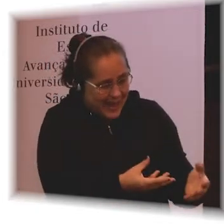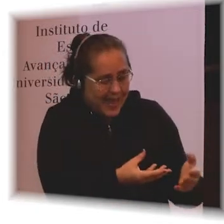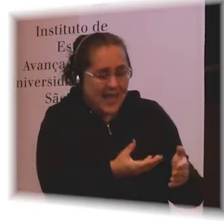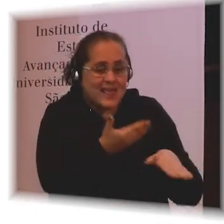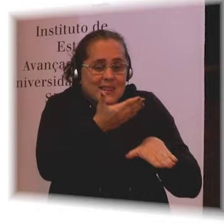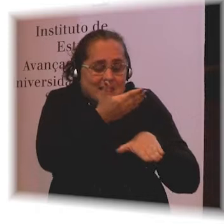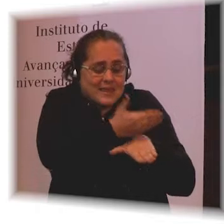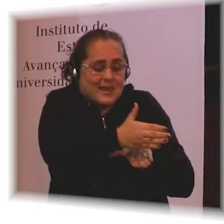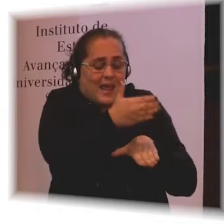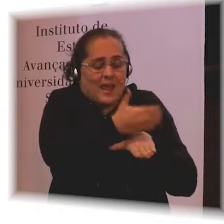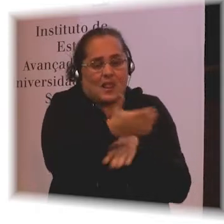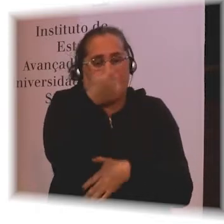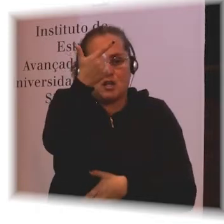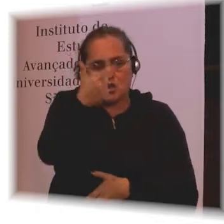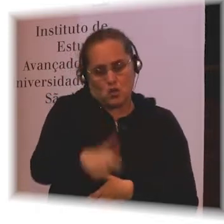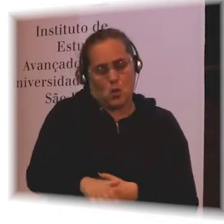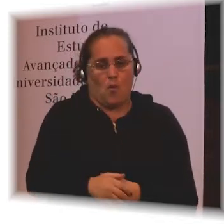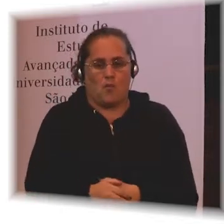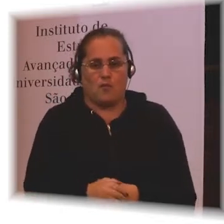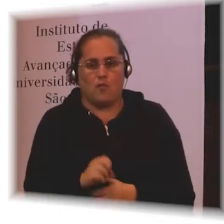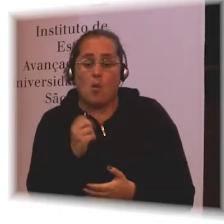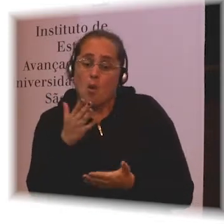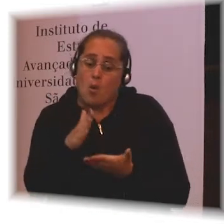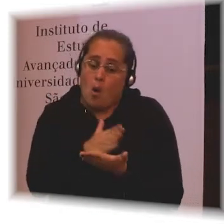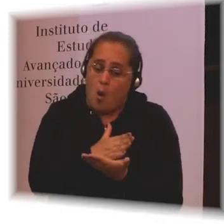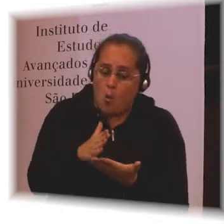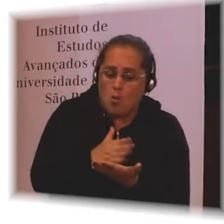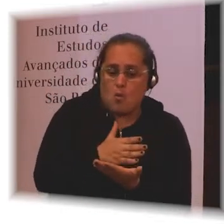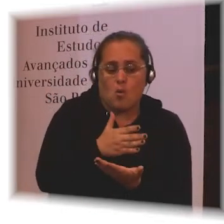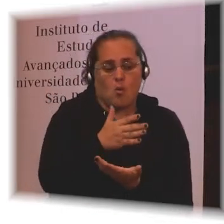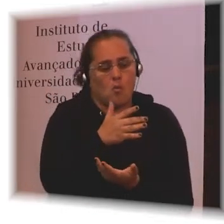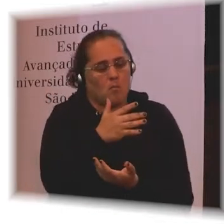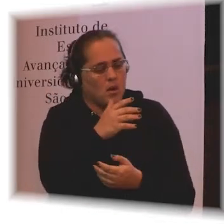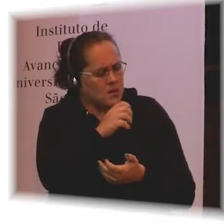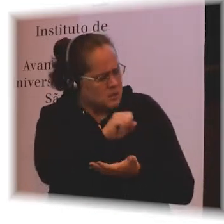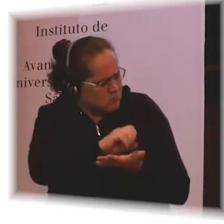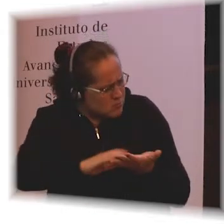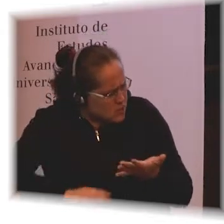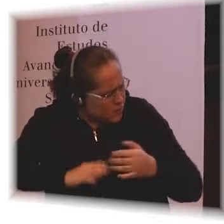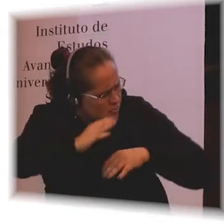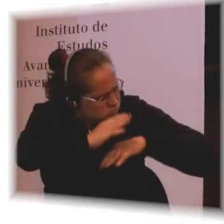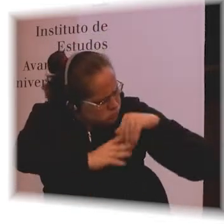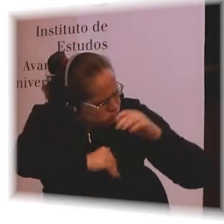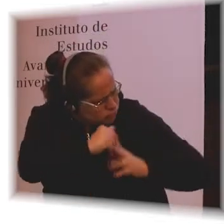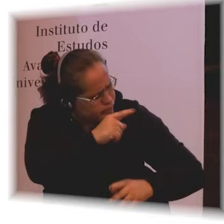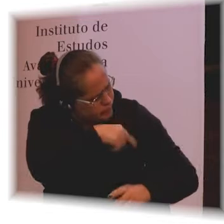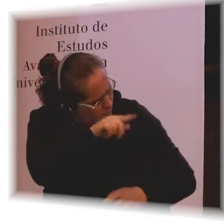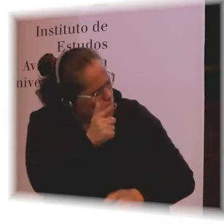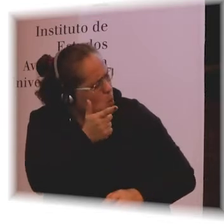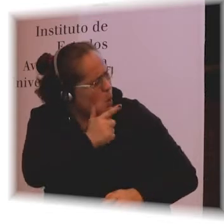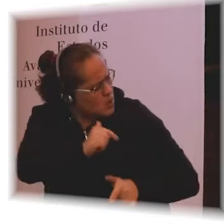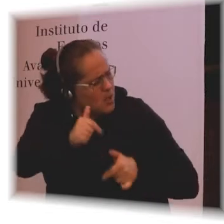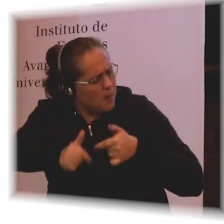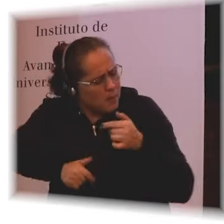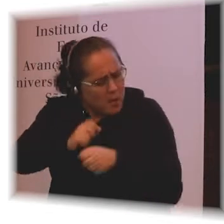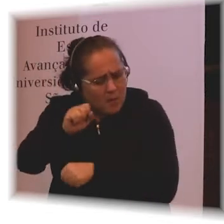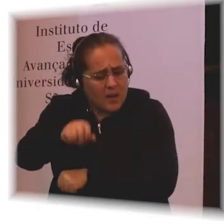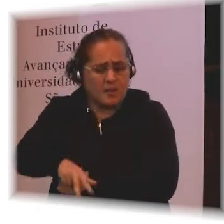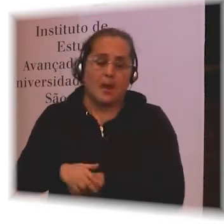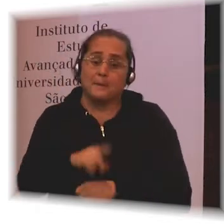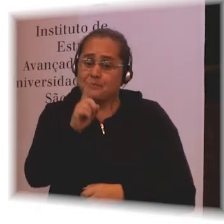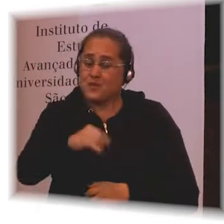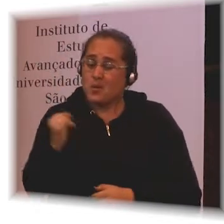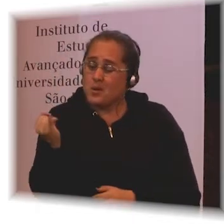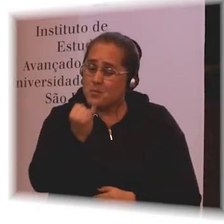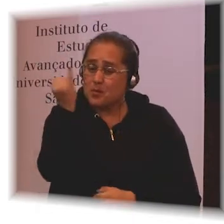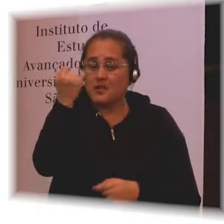job. And so this is very important because from a medical perspective we focus very much what can we do here in